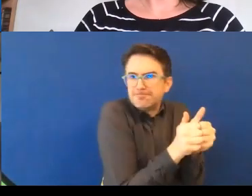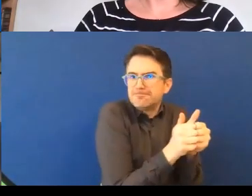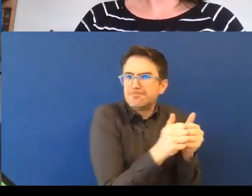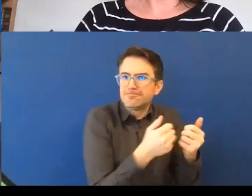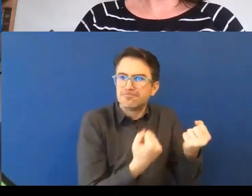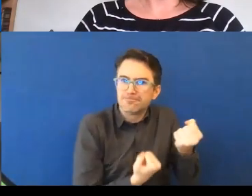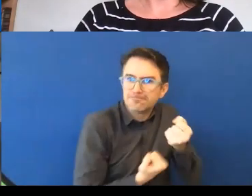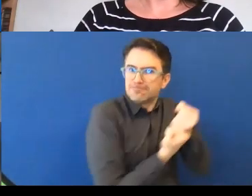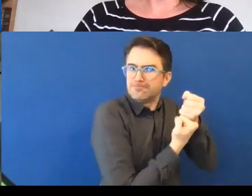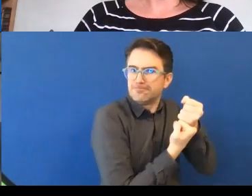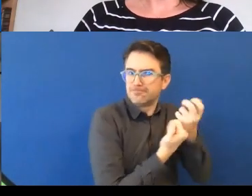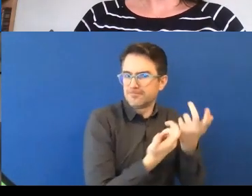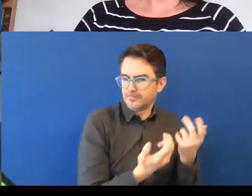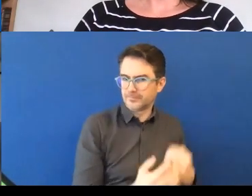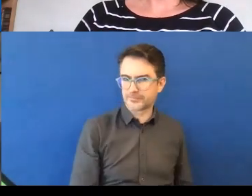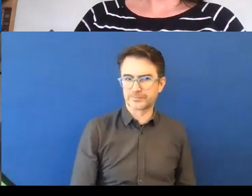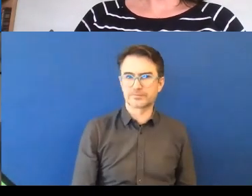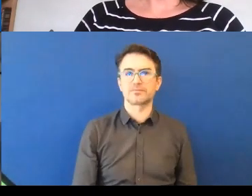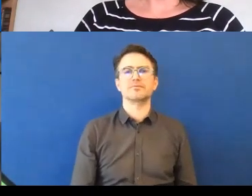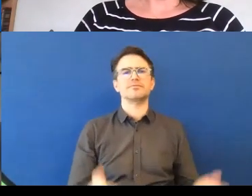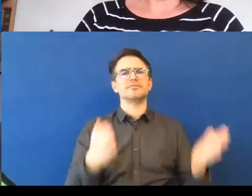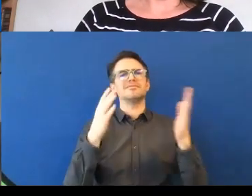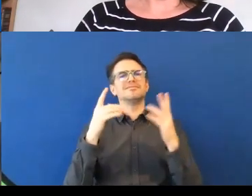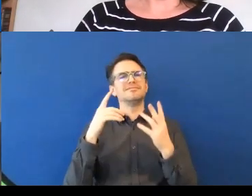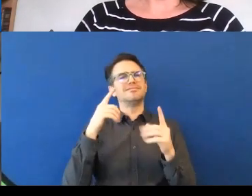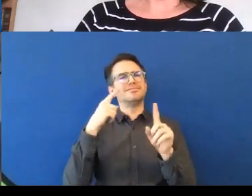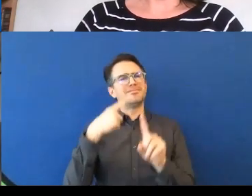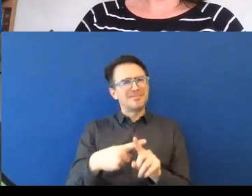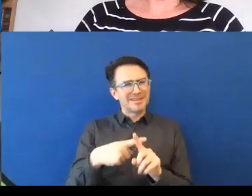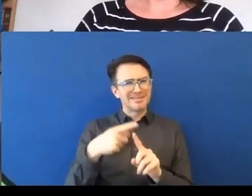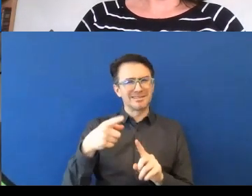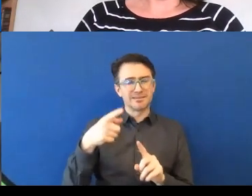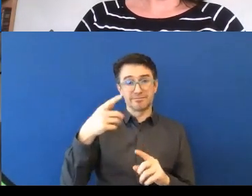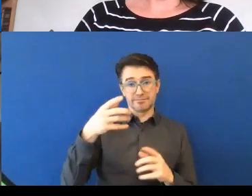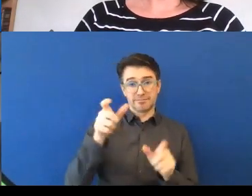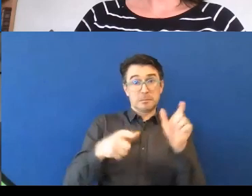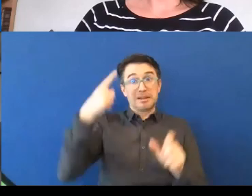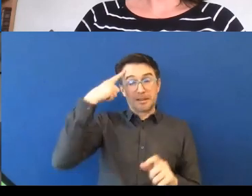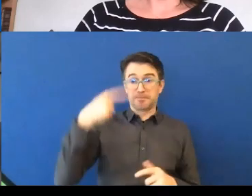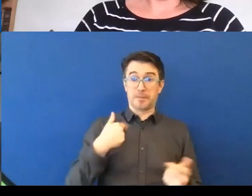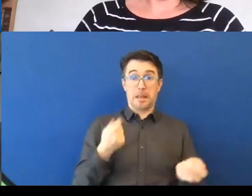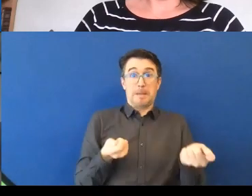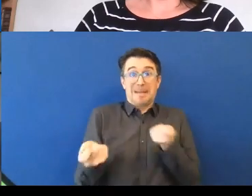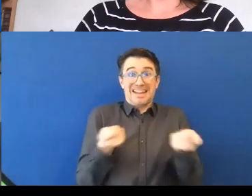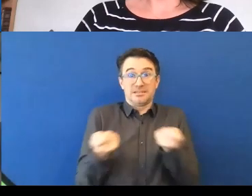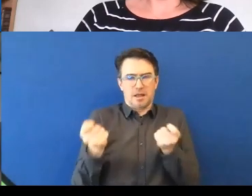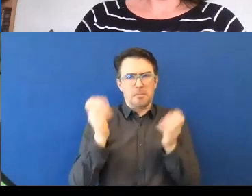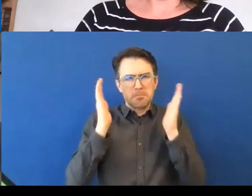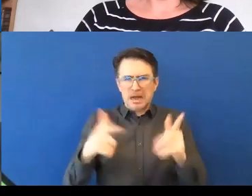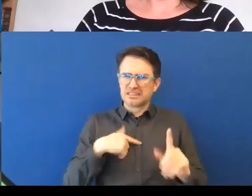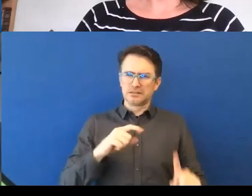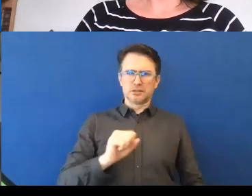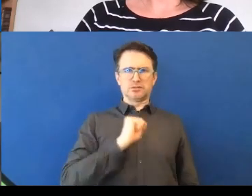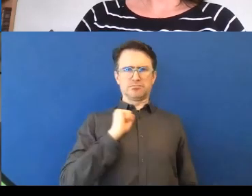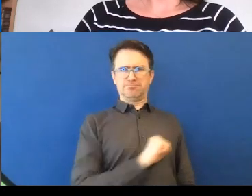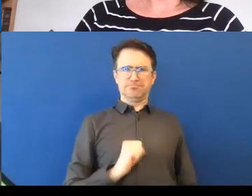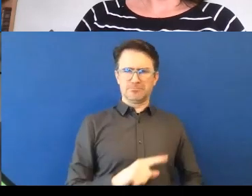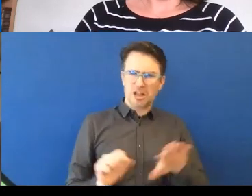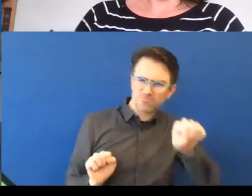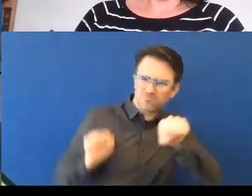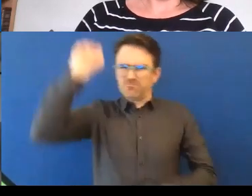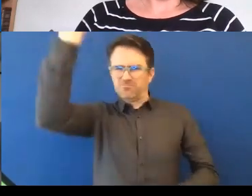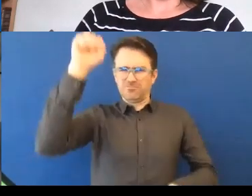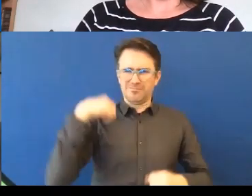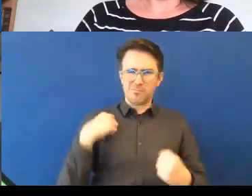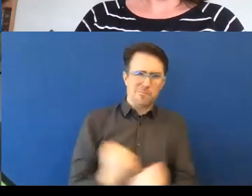that is a, you know, a cultural generational shift in how organizations are managed. Some have